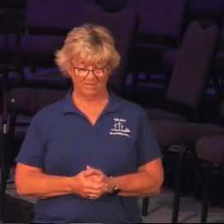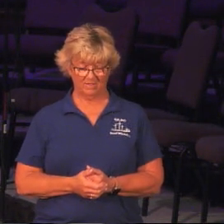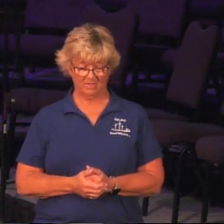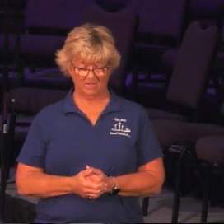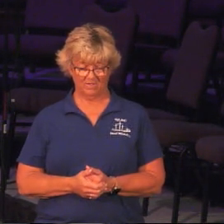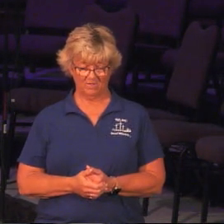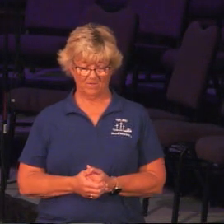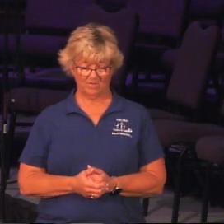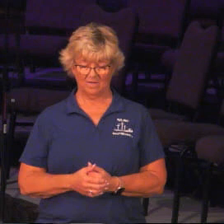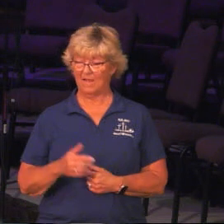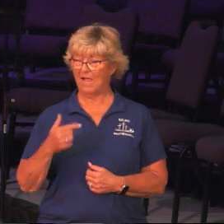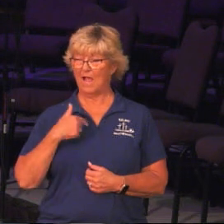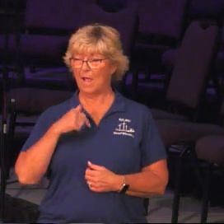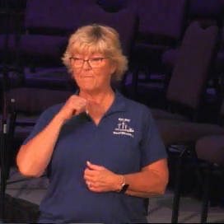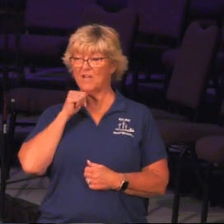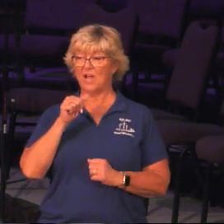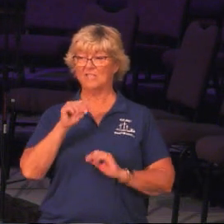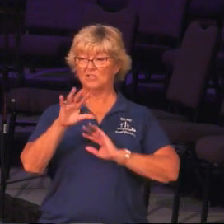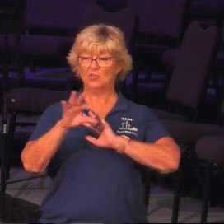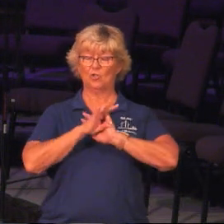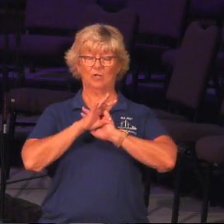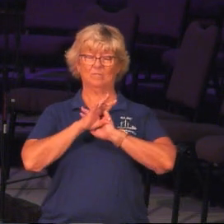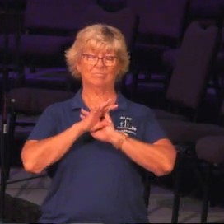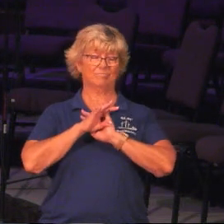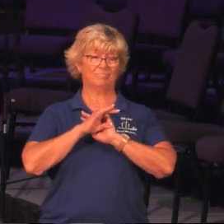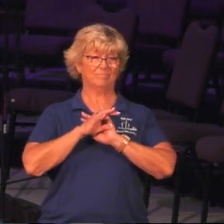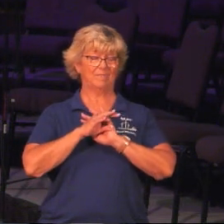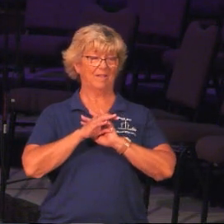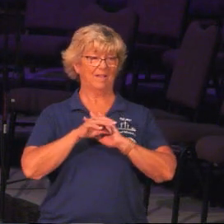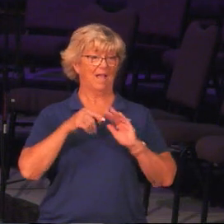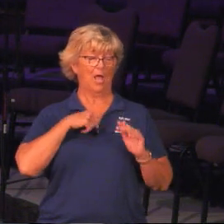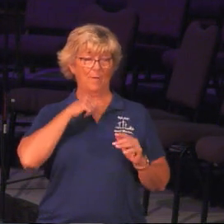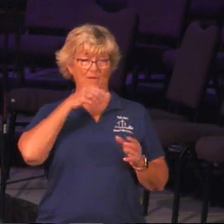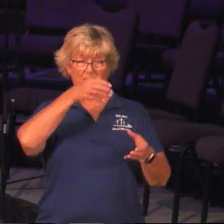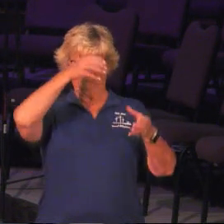Look, I'm not anointed. I'm not a theologian.